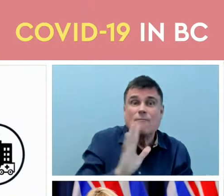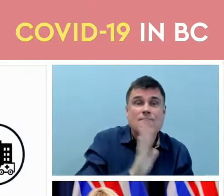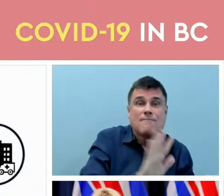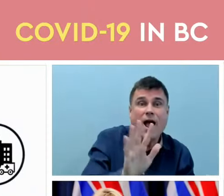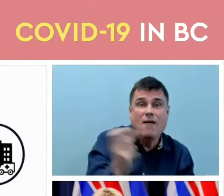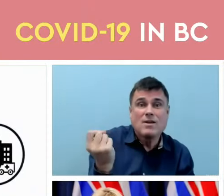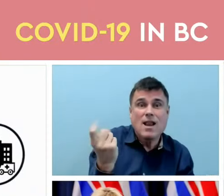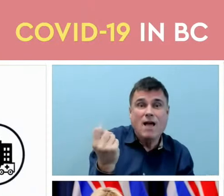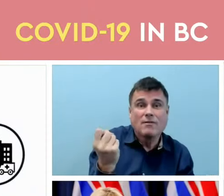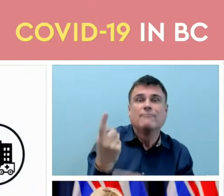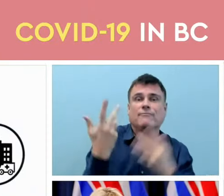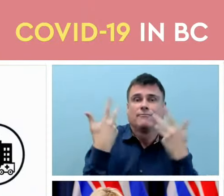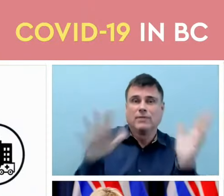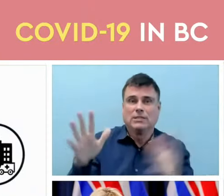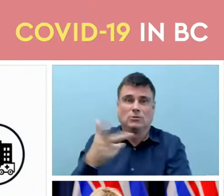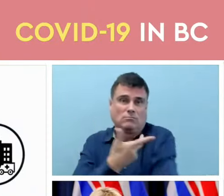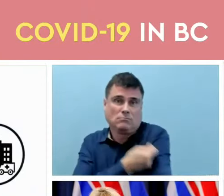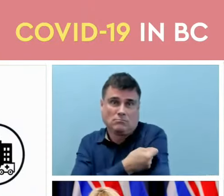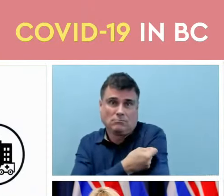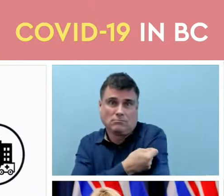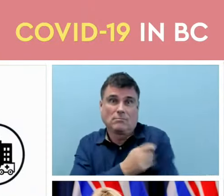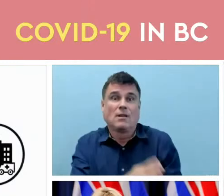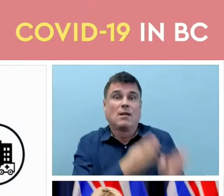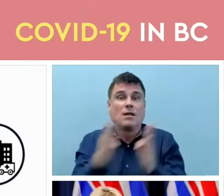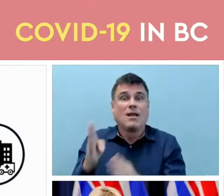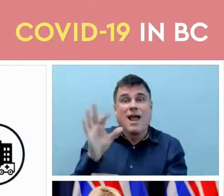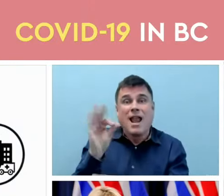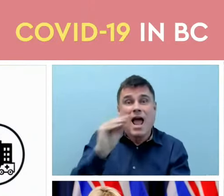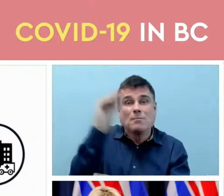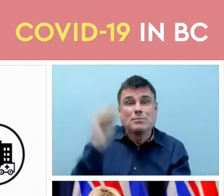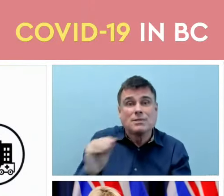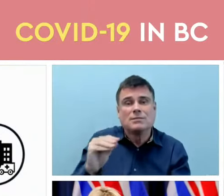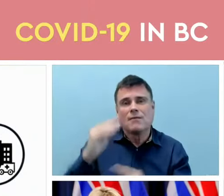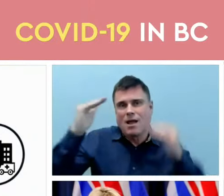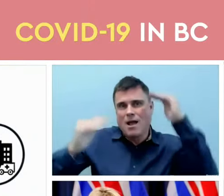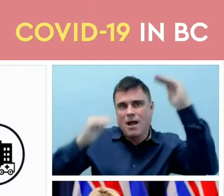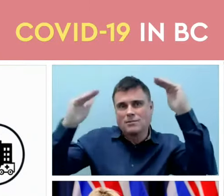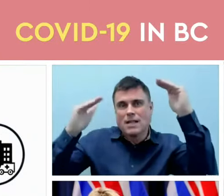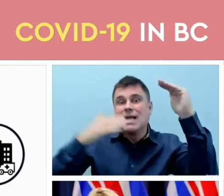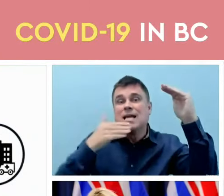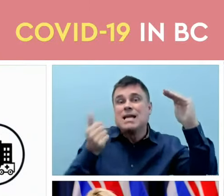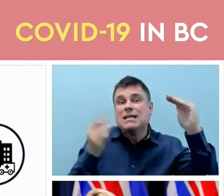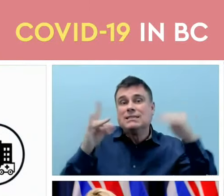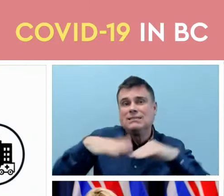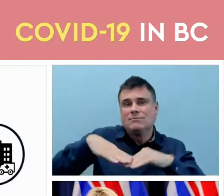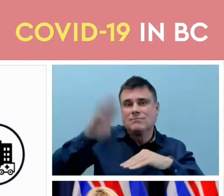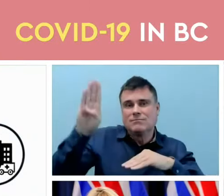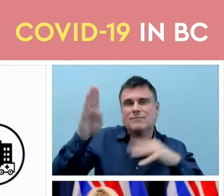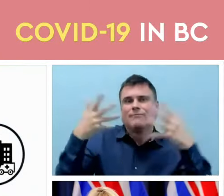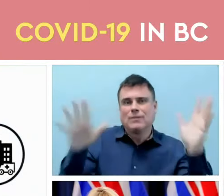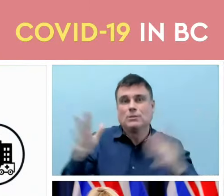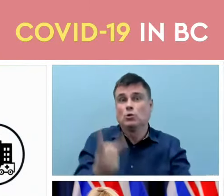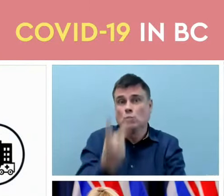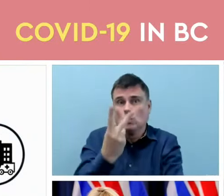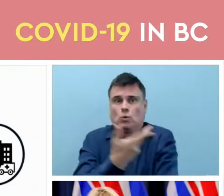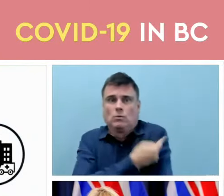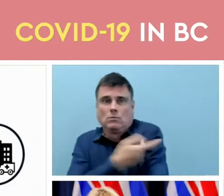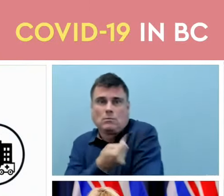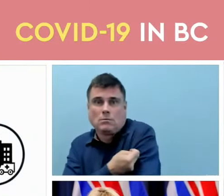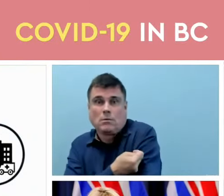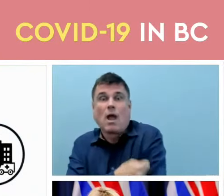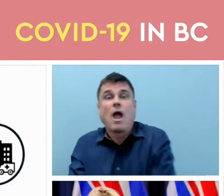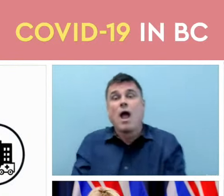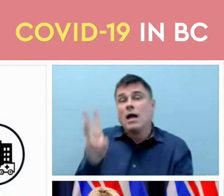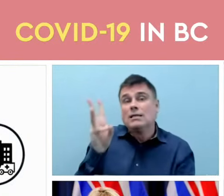% of adults have received at least two doses of vaccine. And close to 60% have